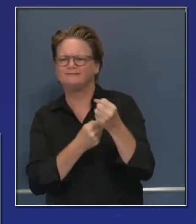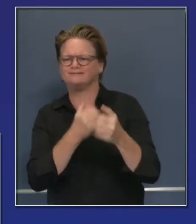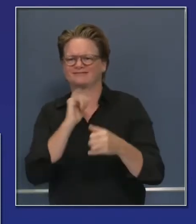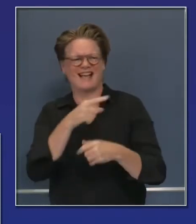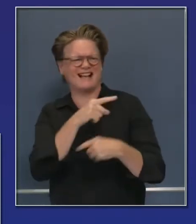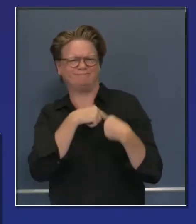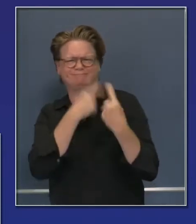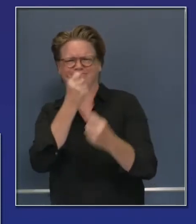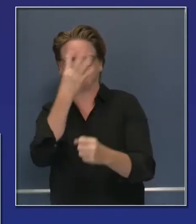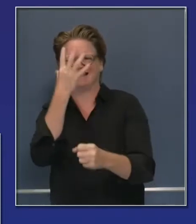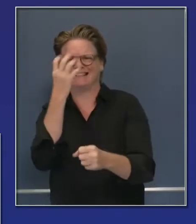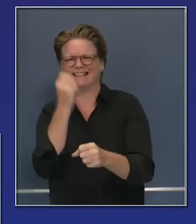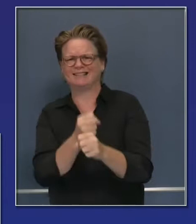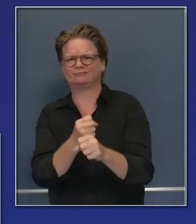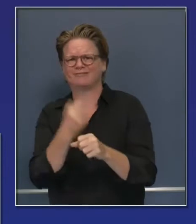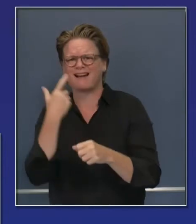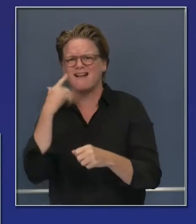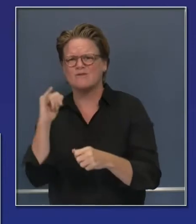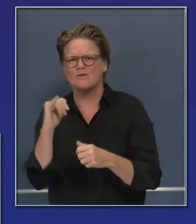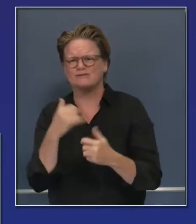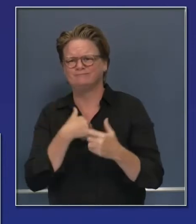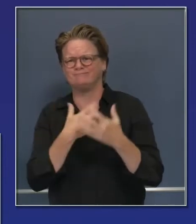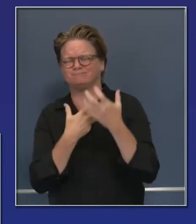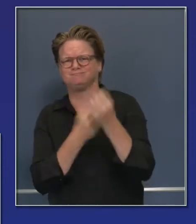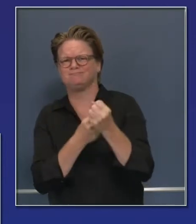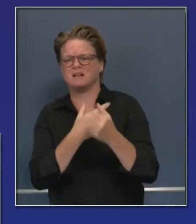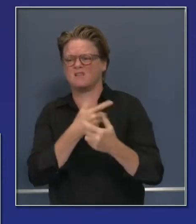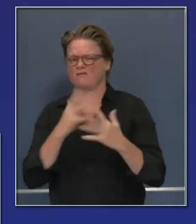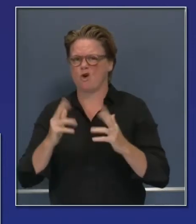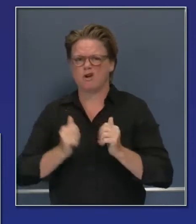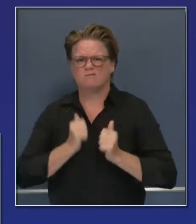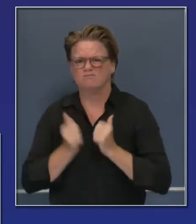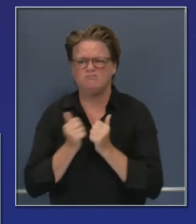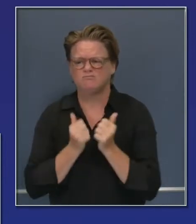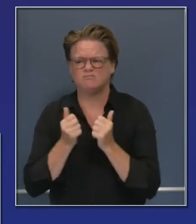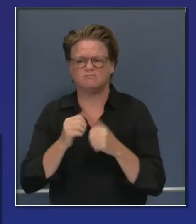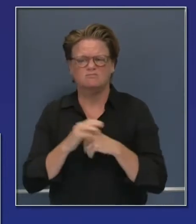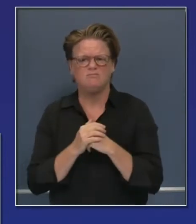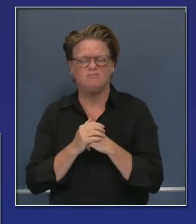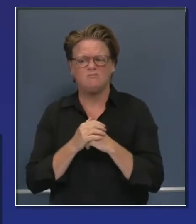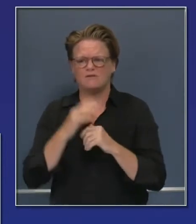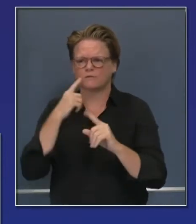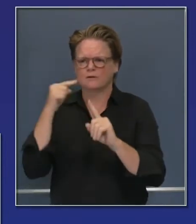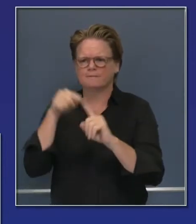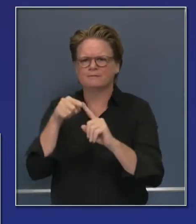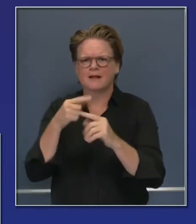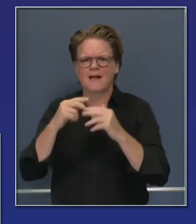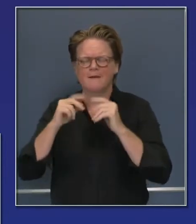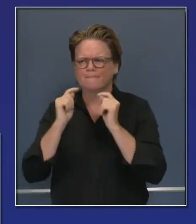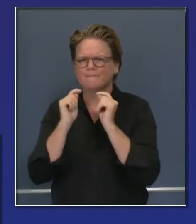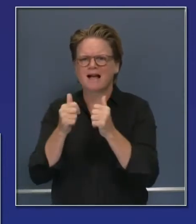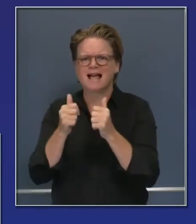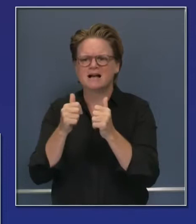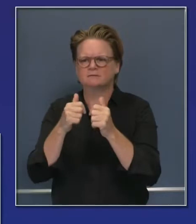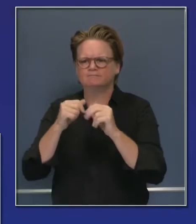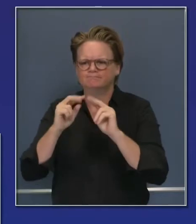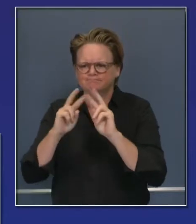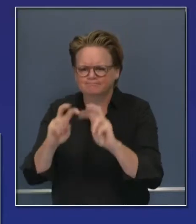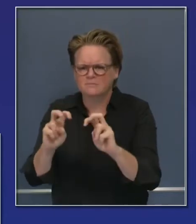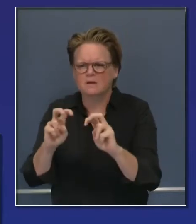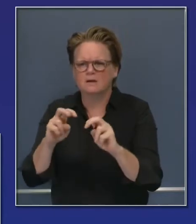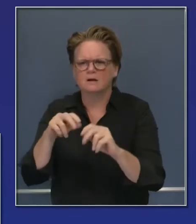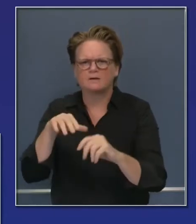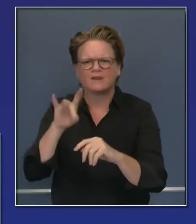moving and have moved very aggressively in this space. And as a consequence of the development of the partnership that goes back